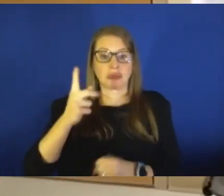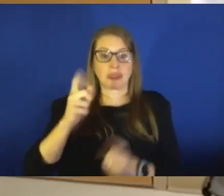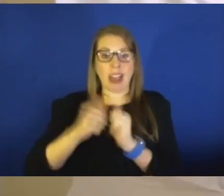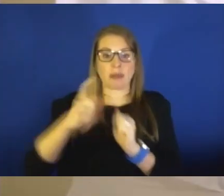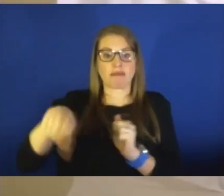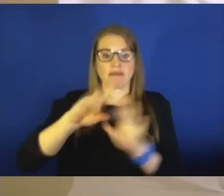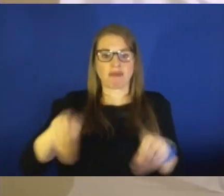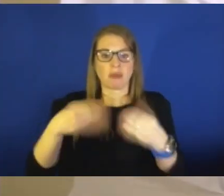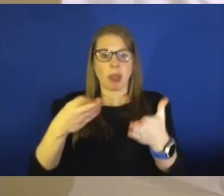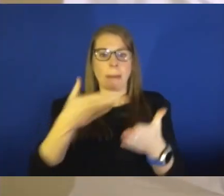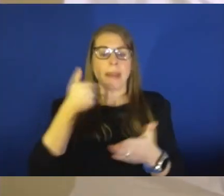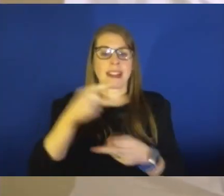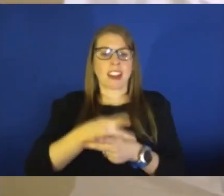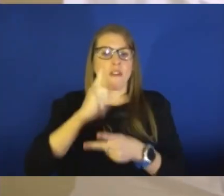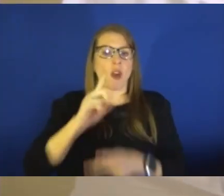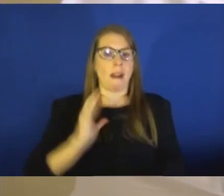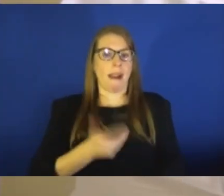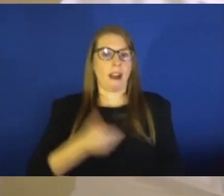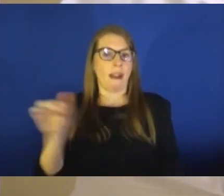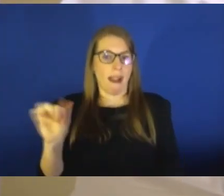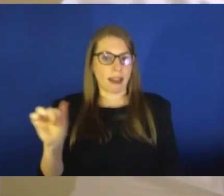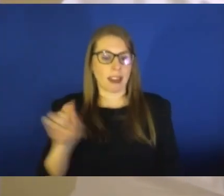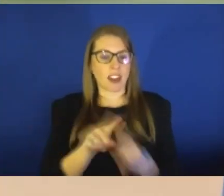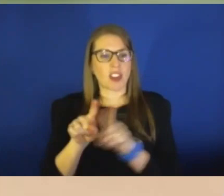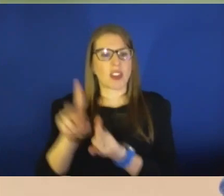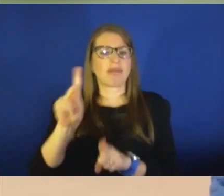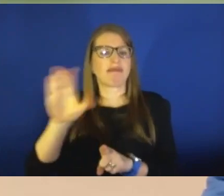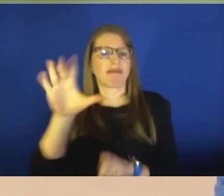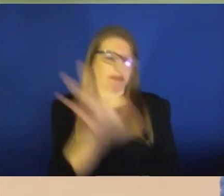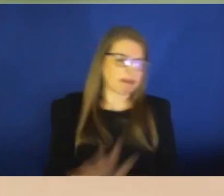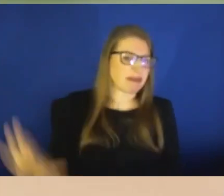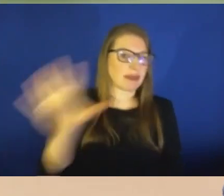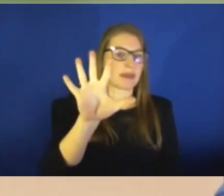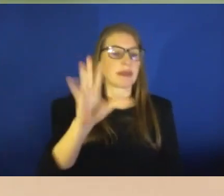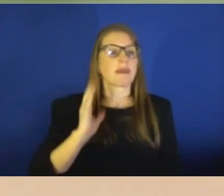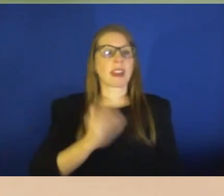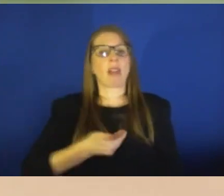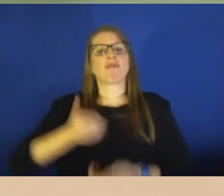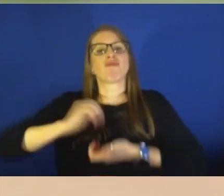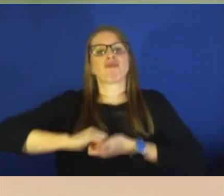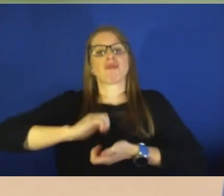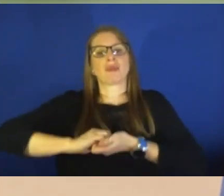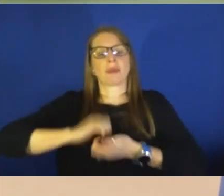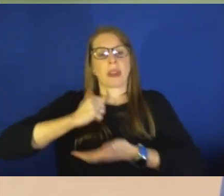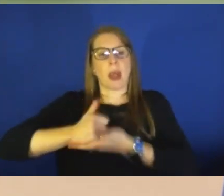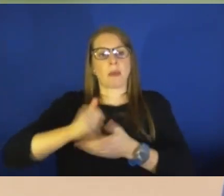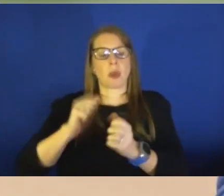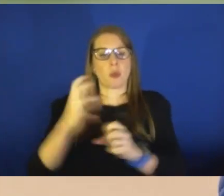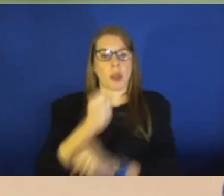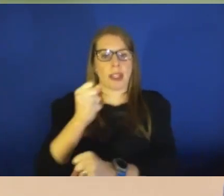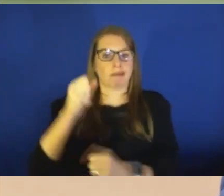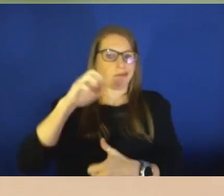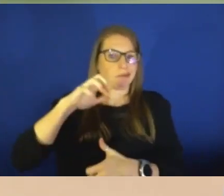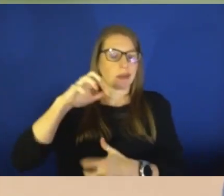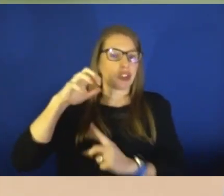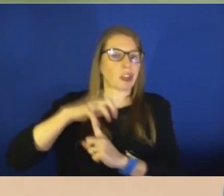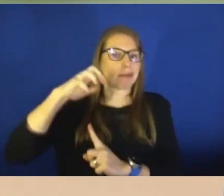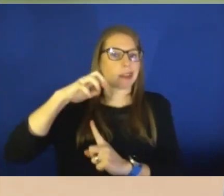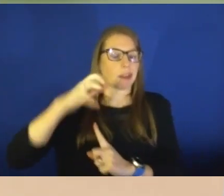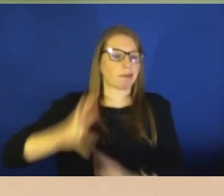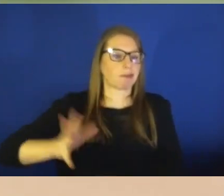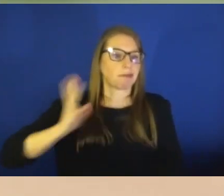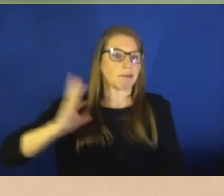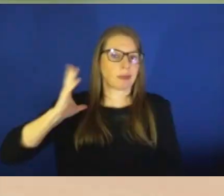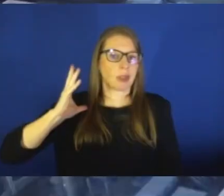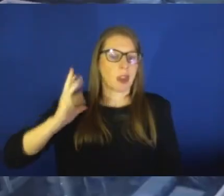for our athletes, but also all of Kansas City. Our partnership has helped us win championships in the past, and we're looking forward to winning